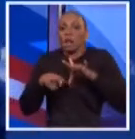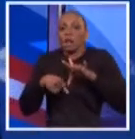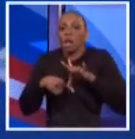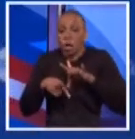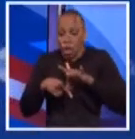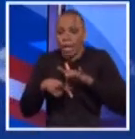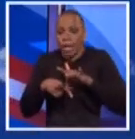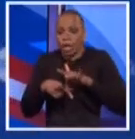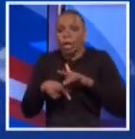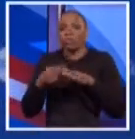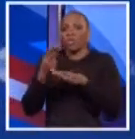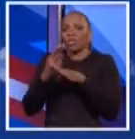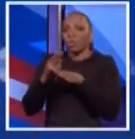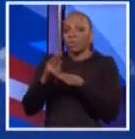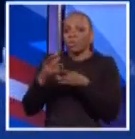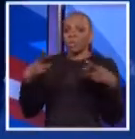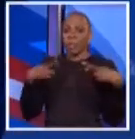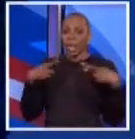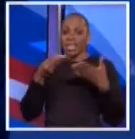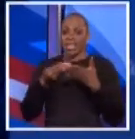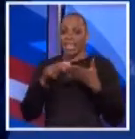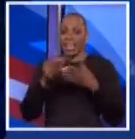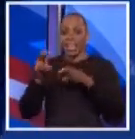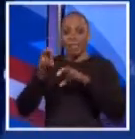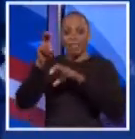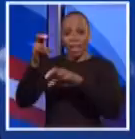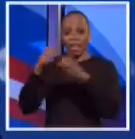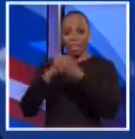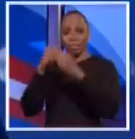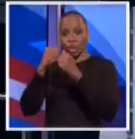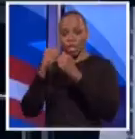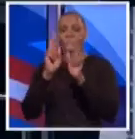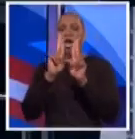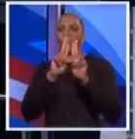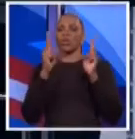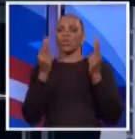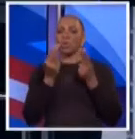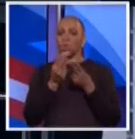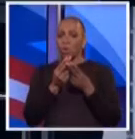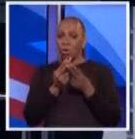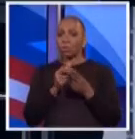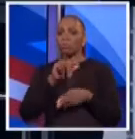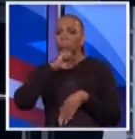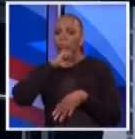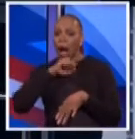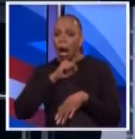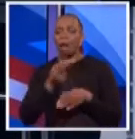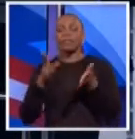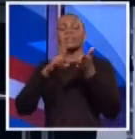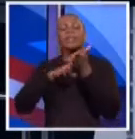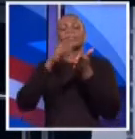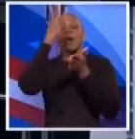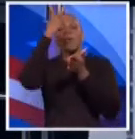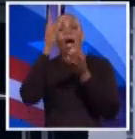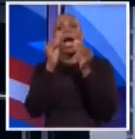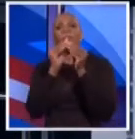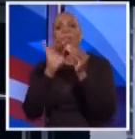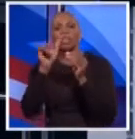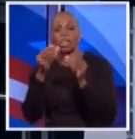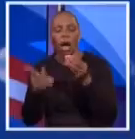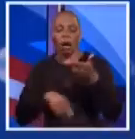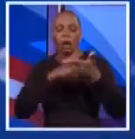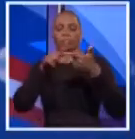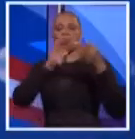Invest in construction. The unions who are co-trustees here would love this idea and sign on to it. It creates jobs, creates communities,